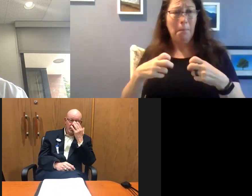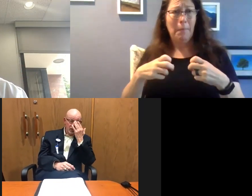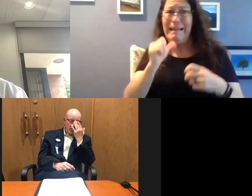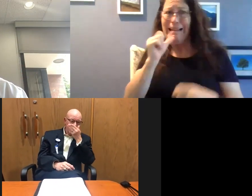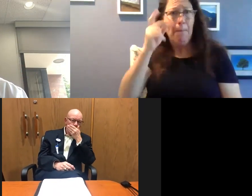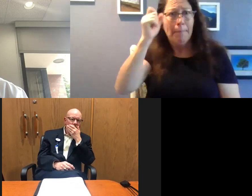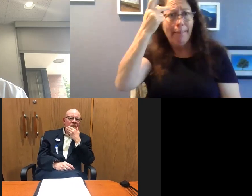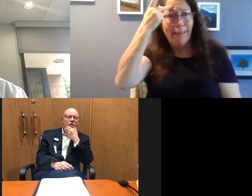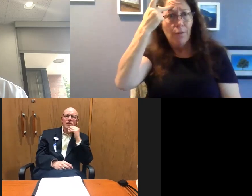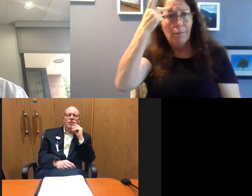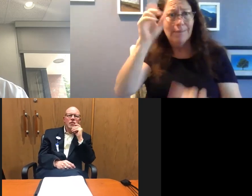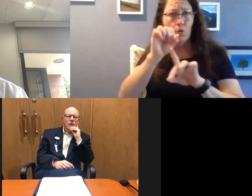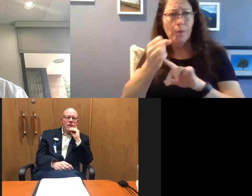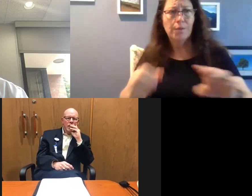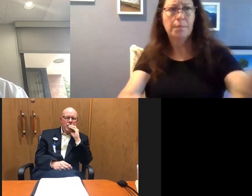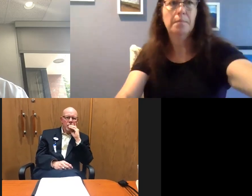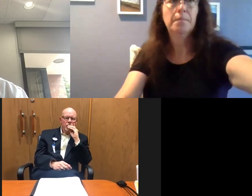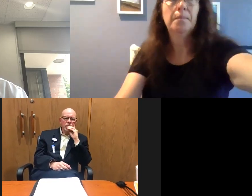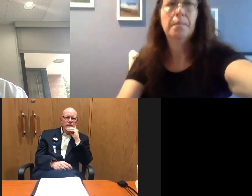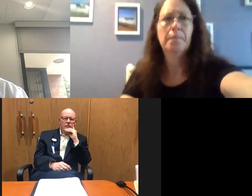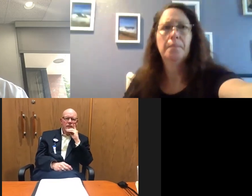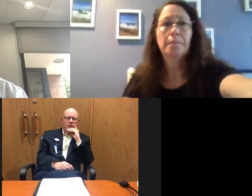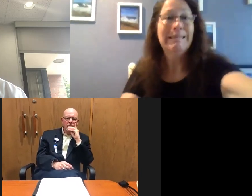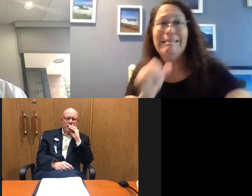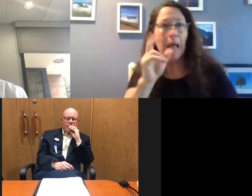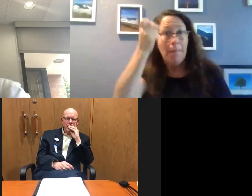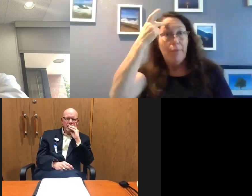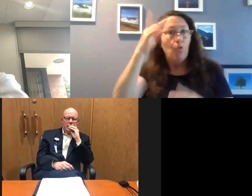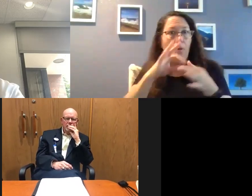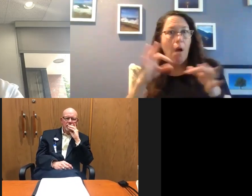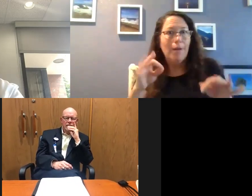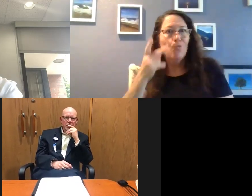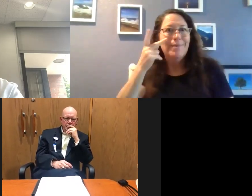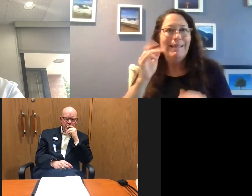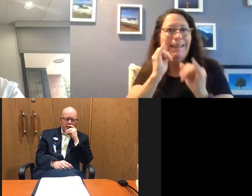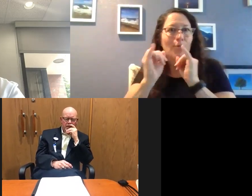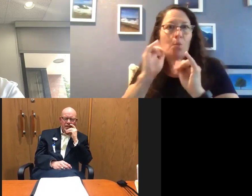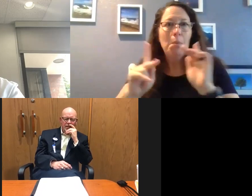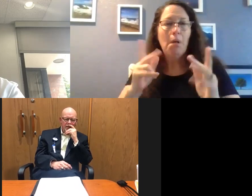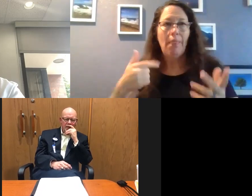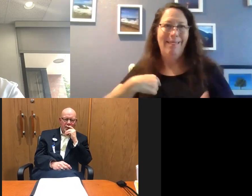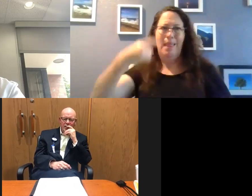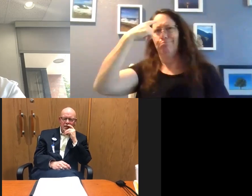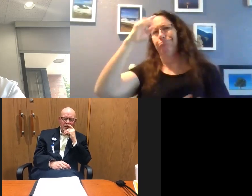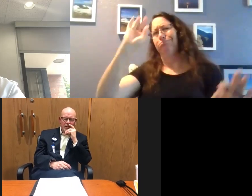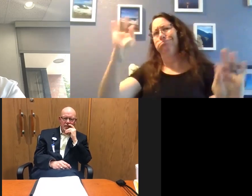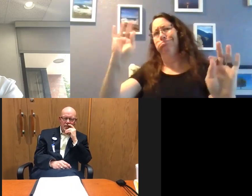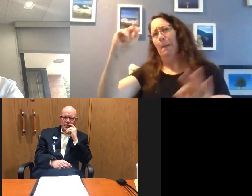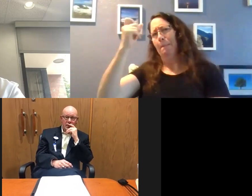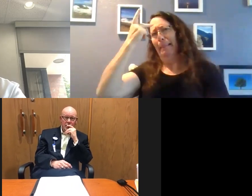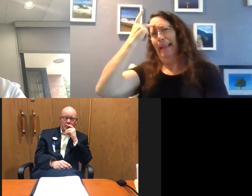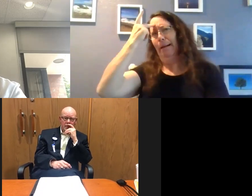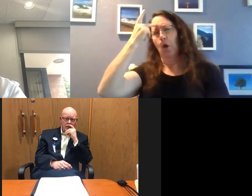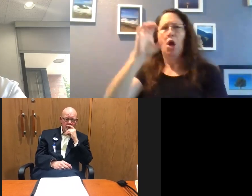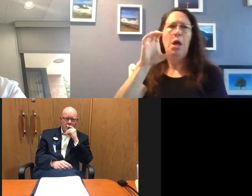political situation. And, you know, I read comments or see interviews of people that think that this is a conspiracy